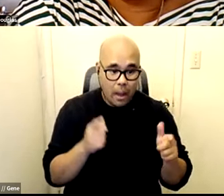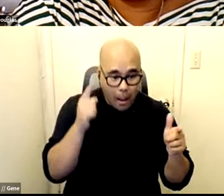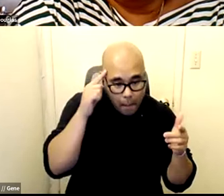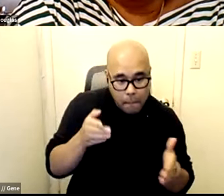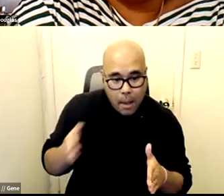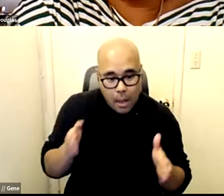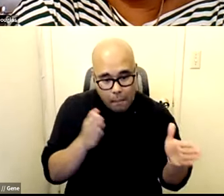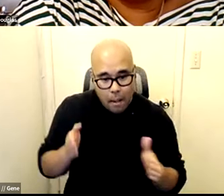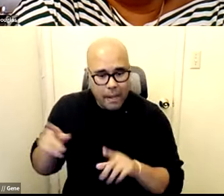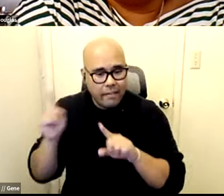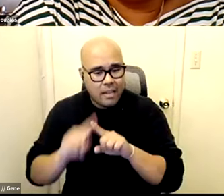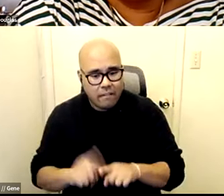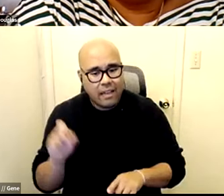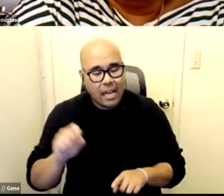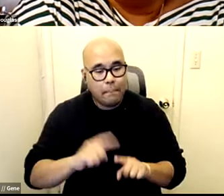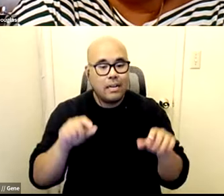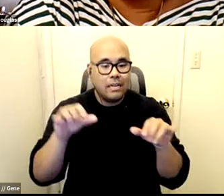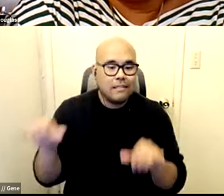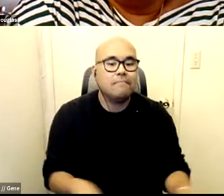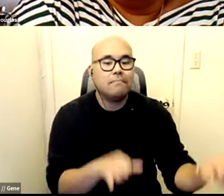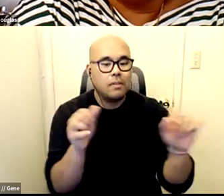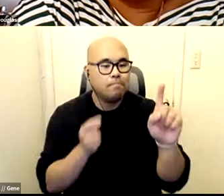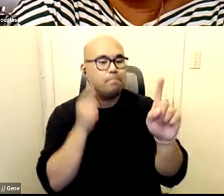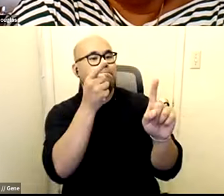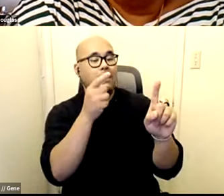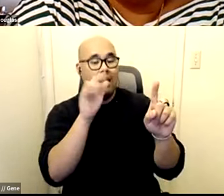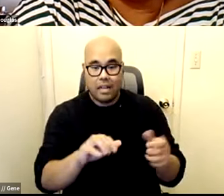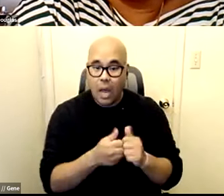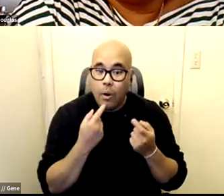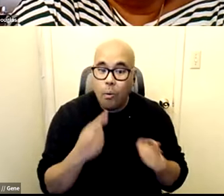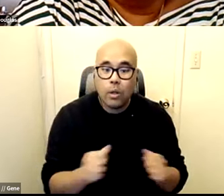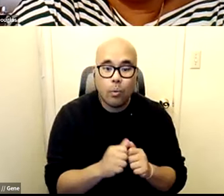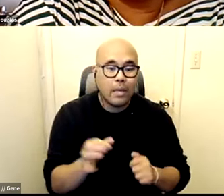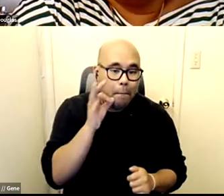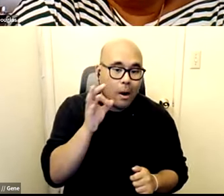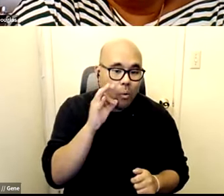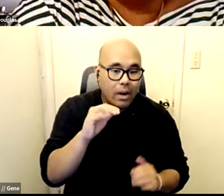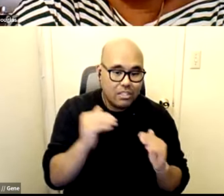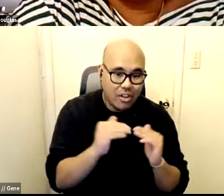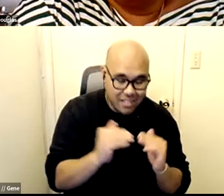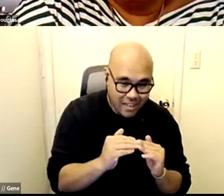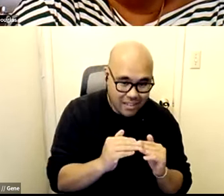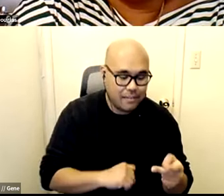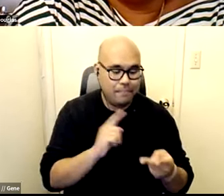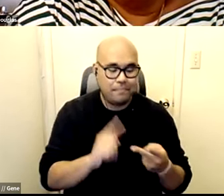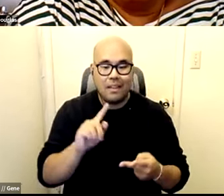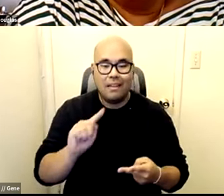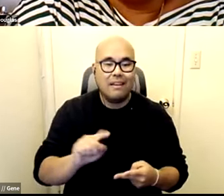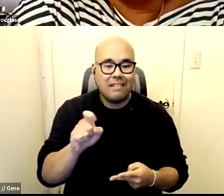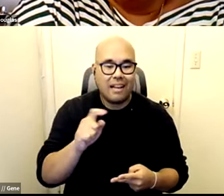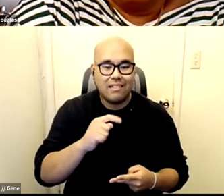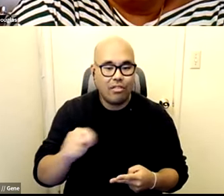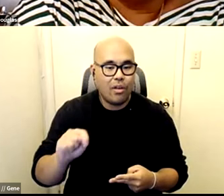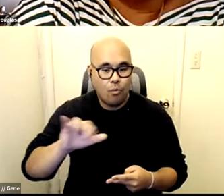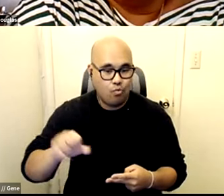objective that's what worked with marijuana justice that's what worked with tax the rich and i think that is what is going to